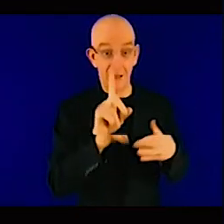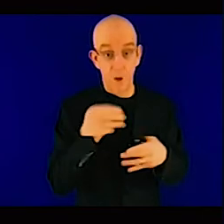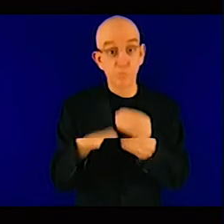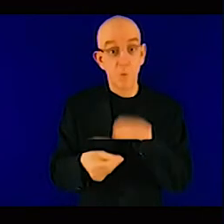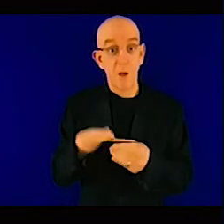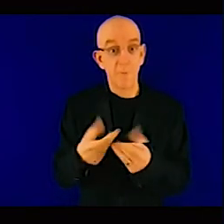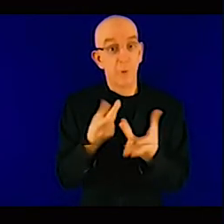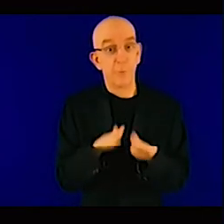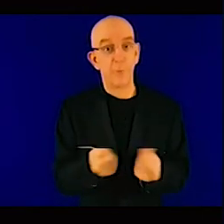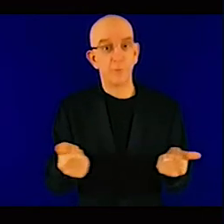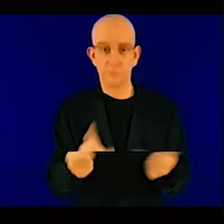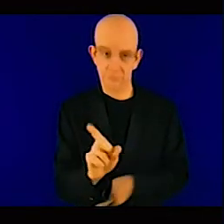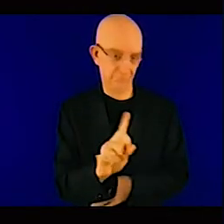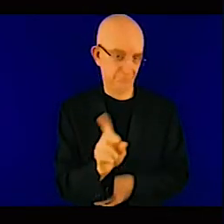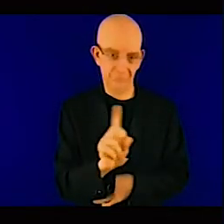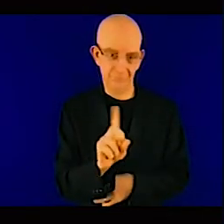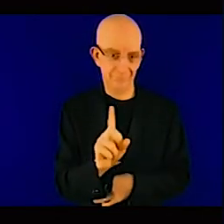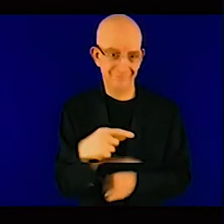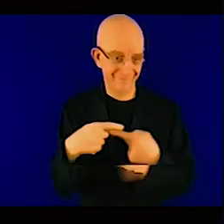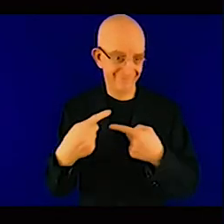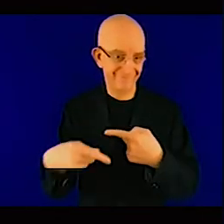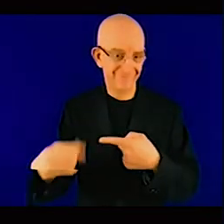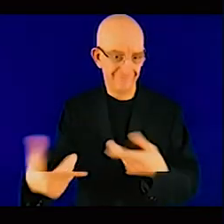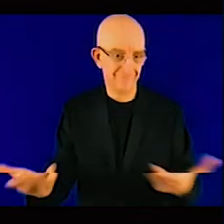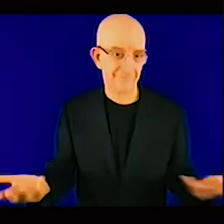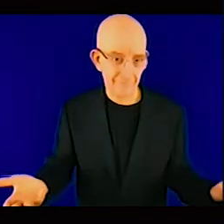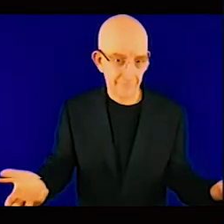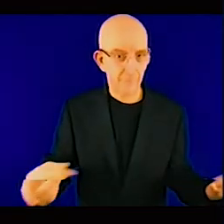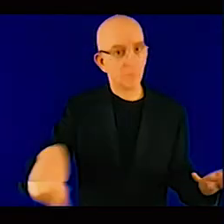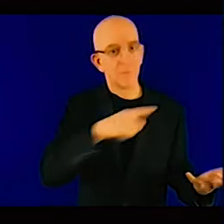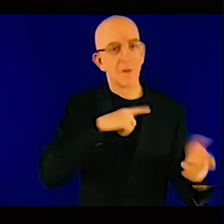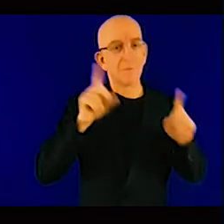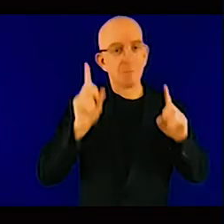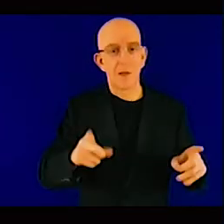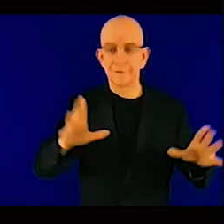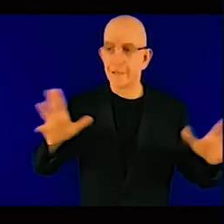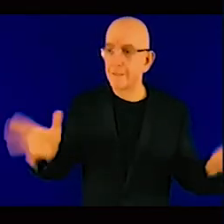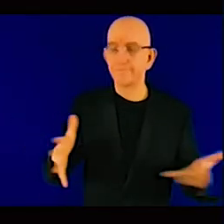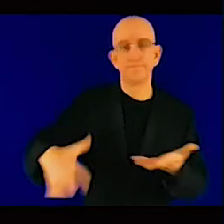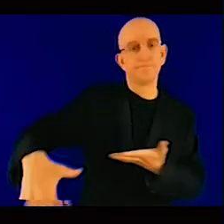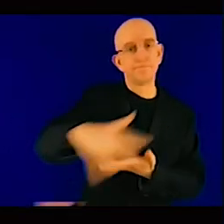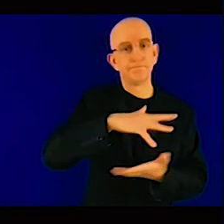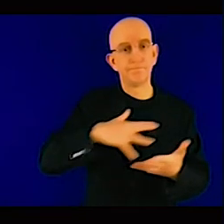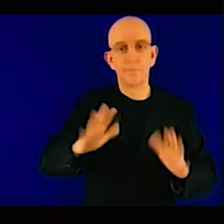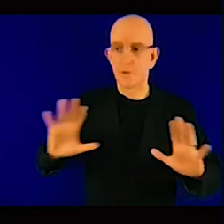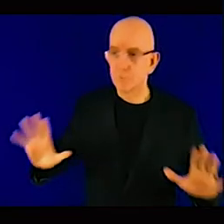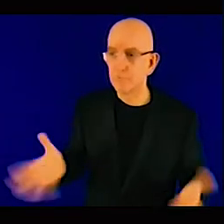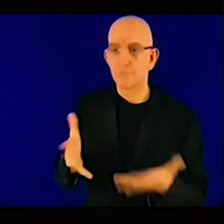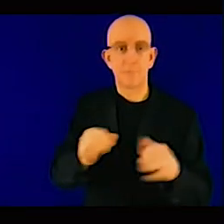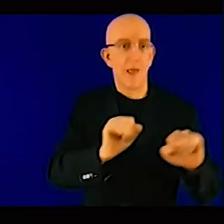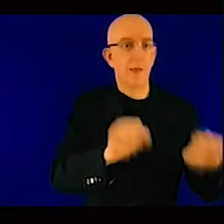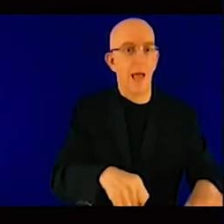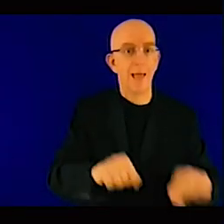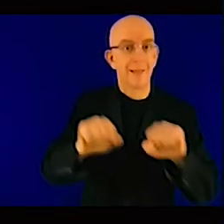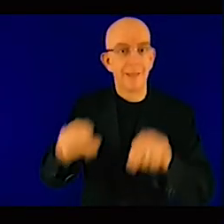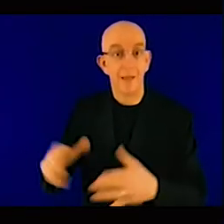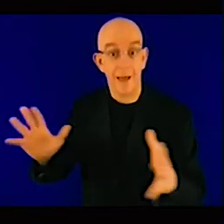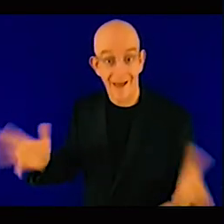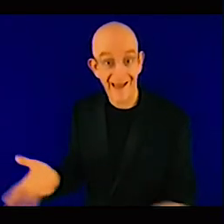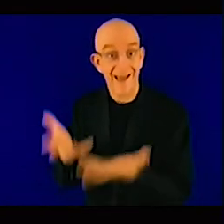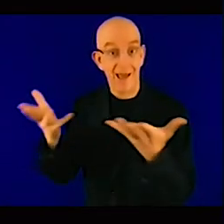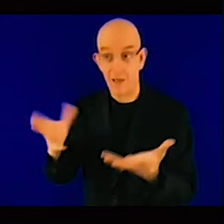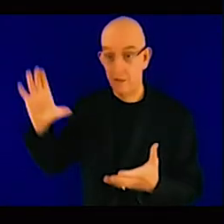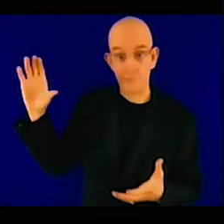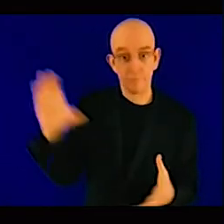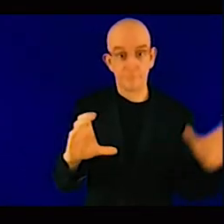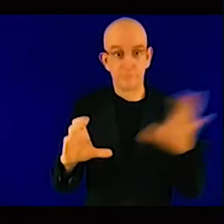power in general for Africa in general and to the extent that we want to go one step above or one step beyond